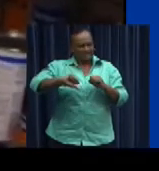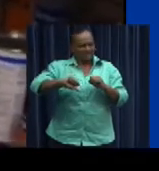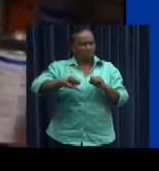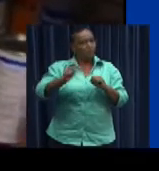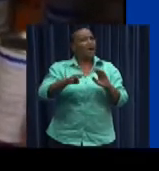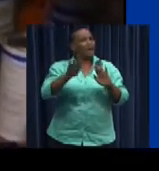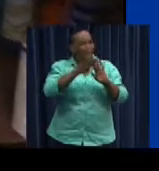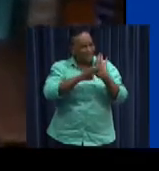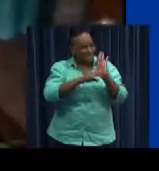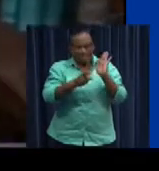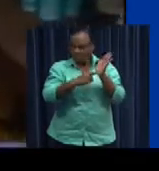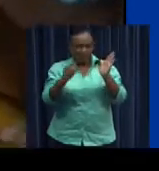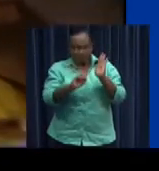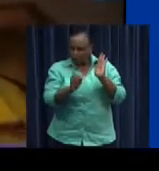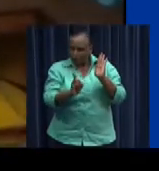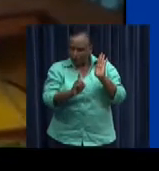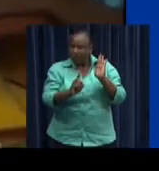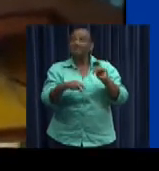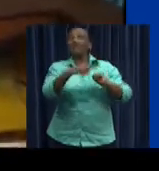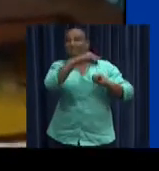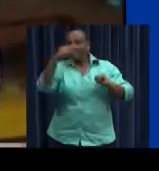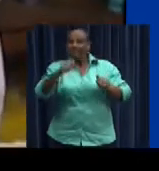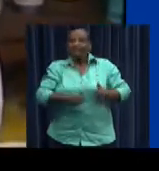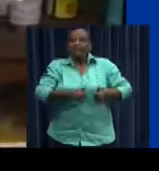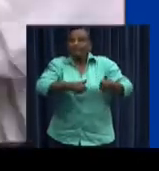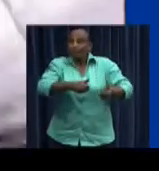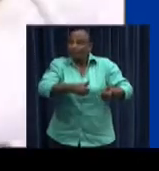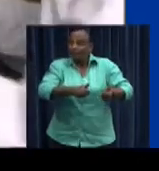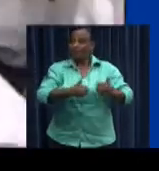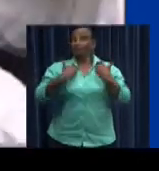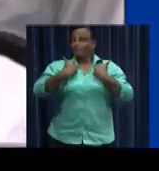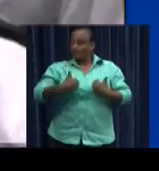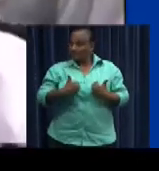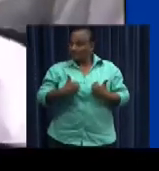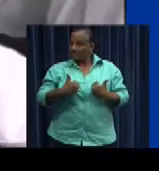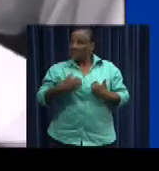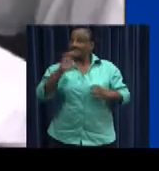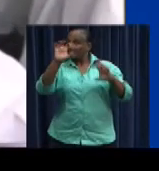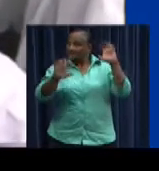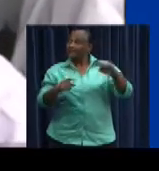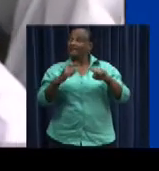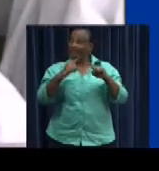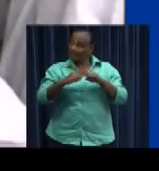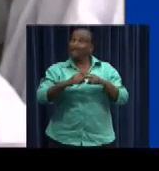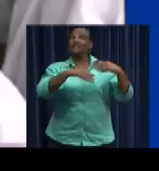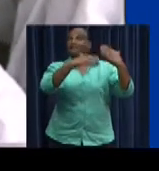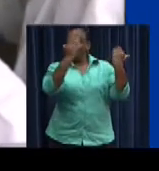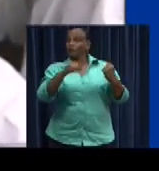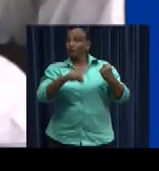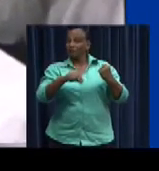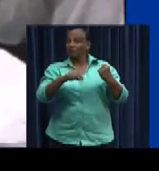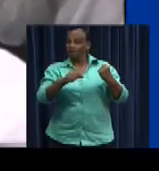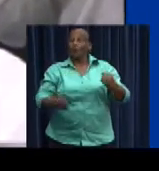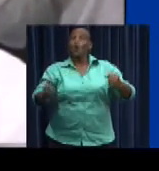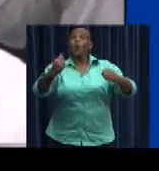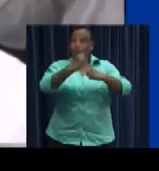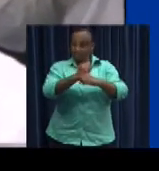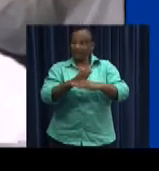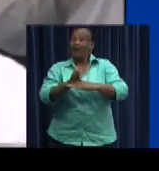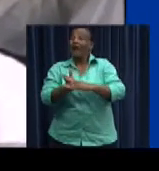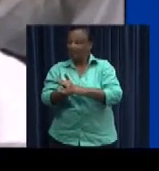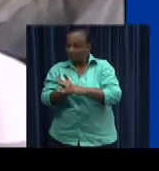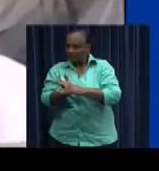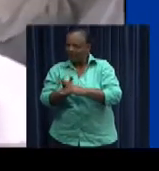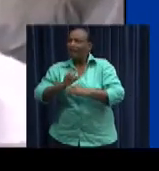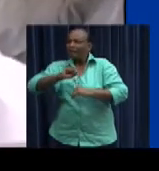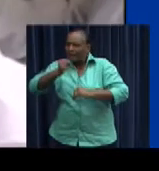it can have negative consequences for humans, animals and nature. By setting up the department, more information can